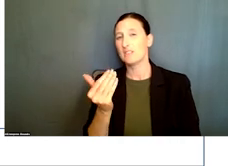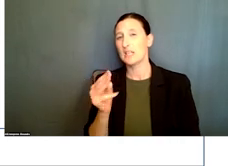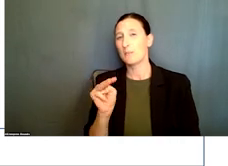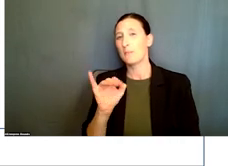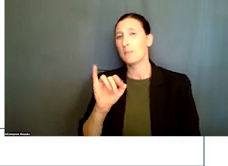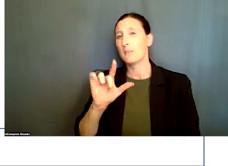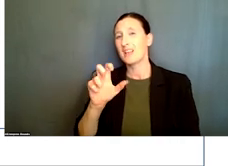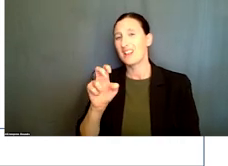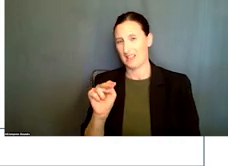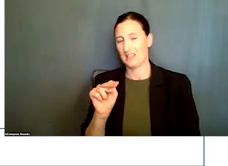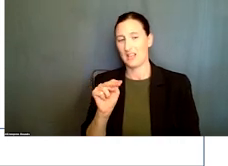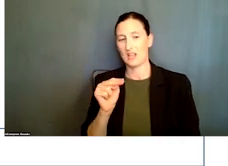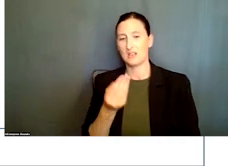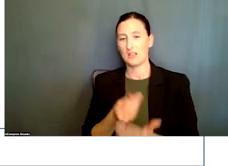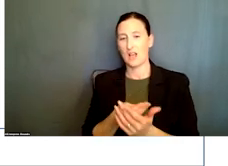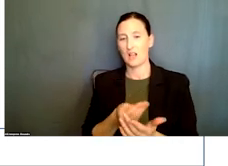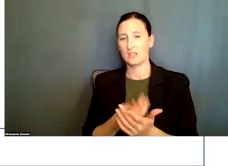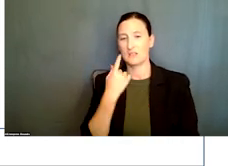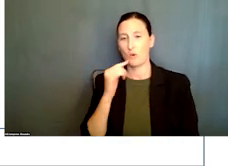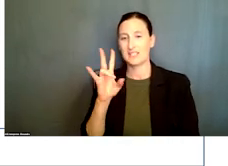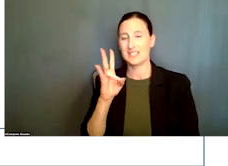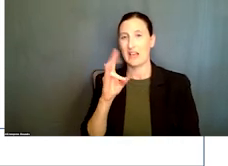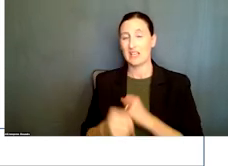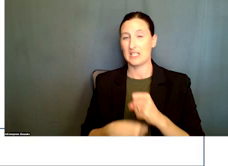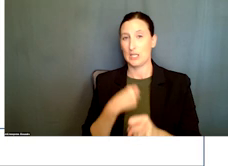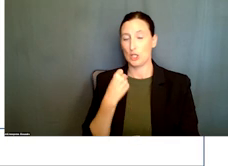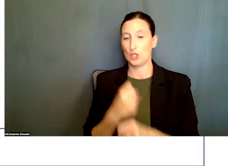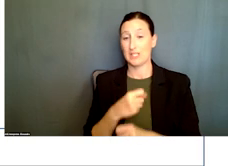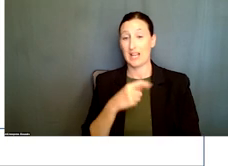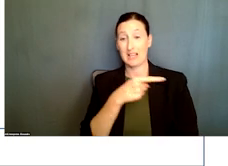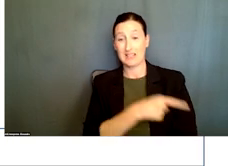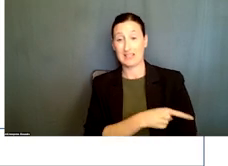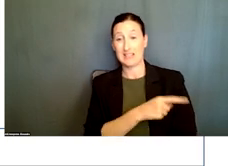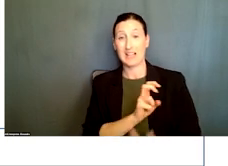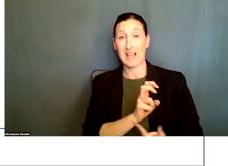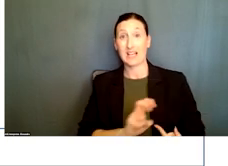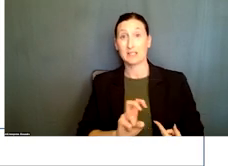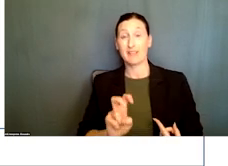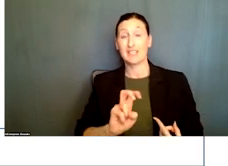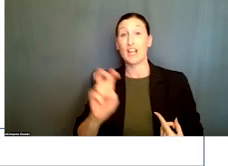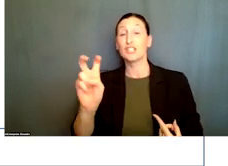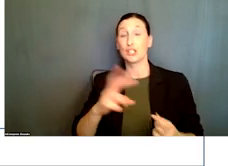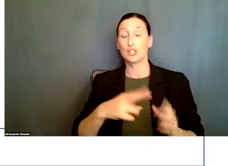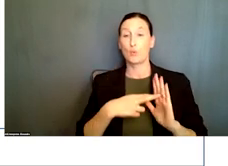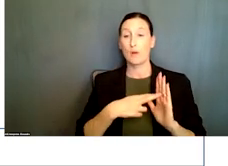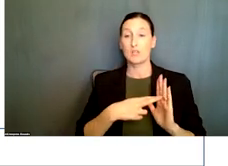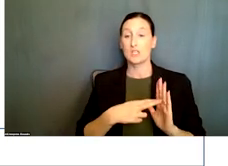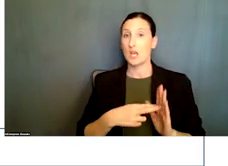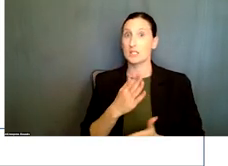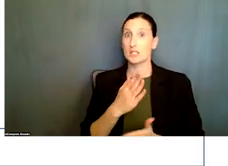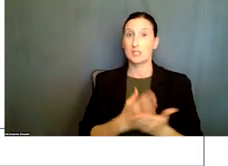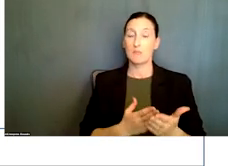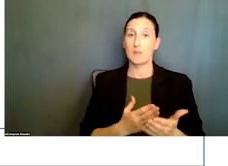uh, for seven years. And these, um, expeditions represent some of the largest single investments currently